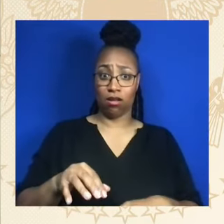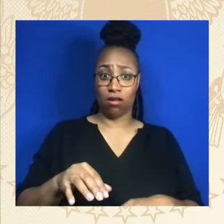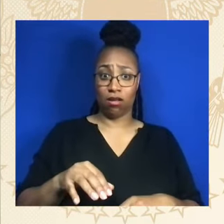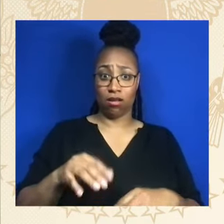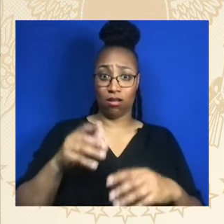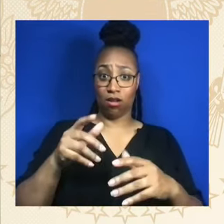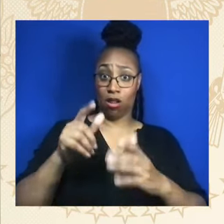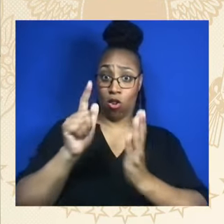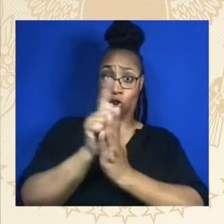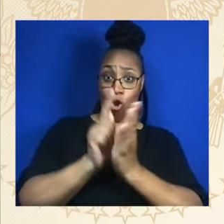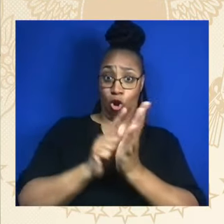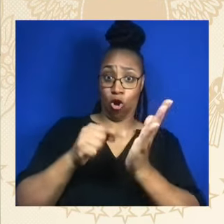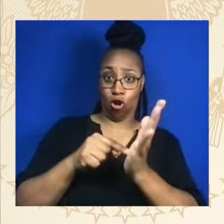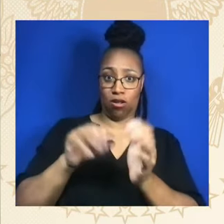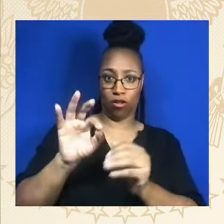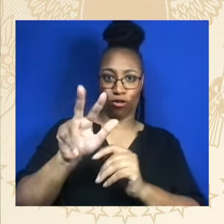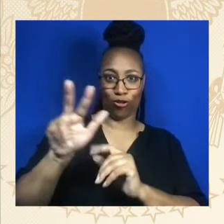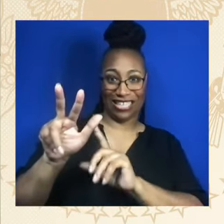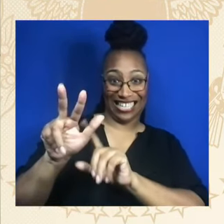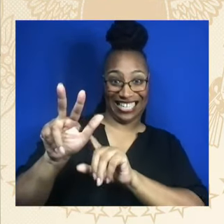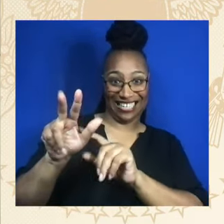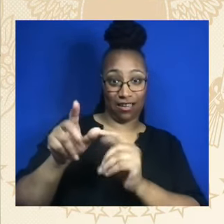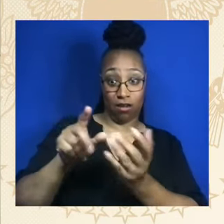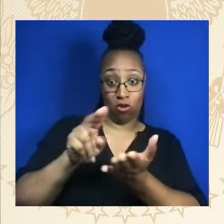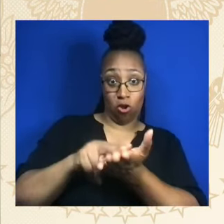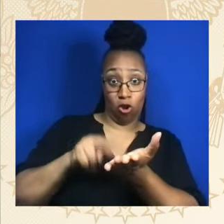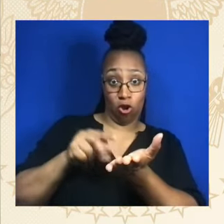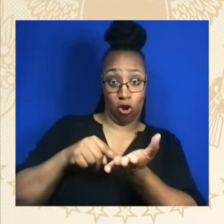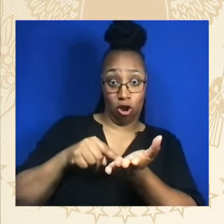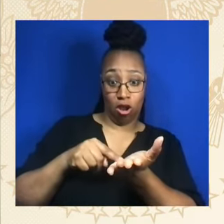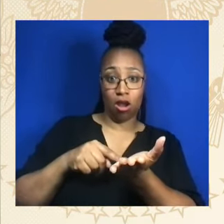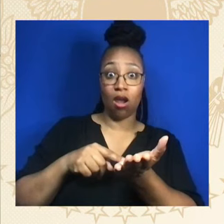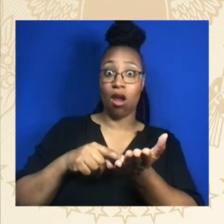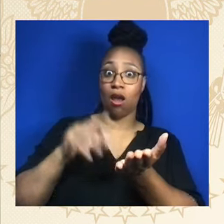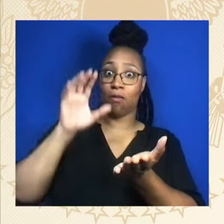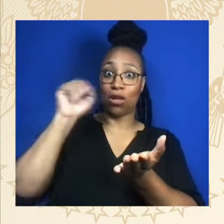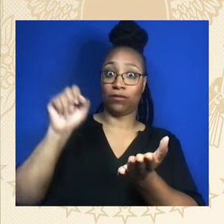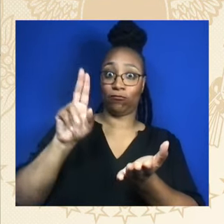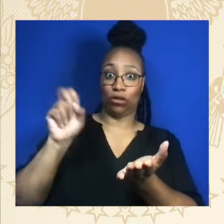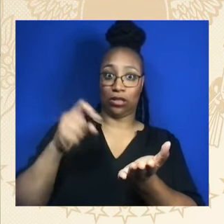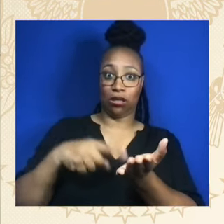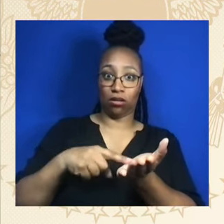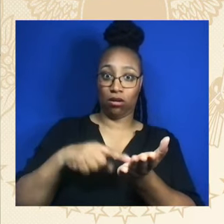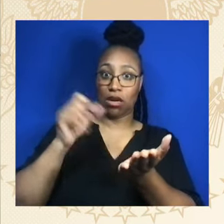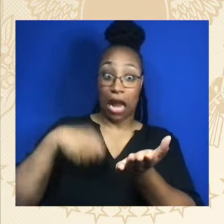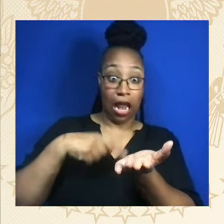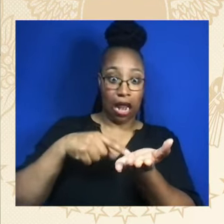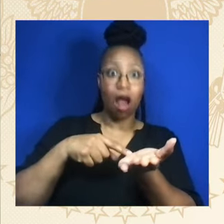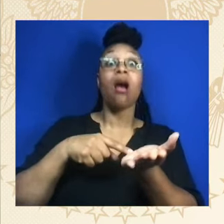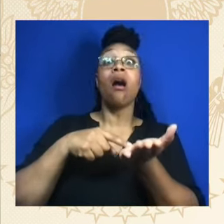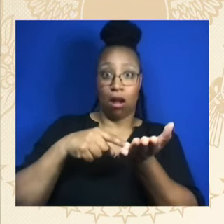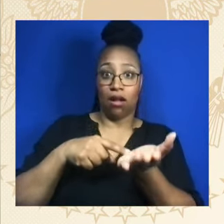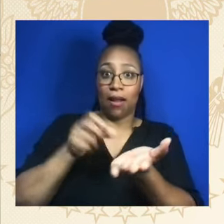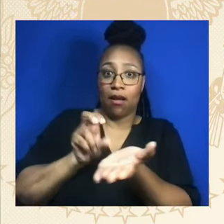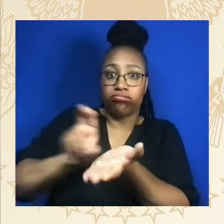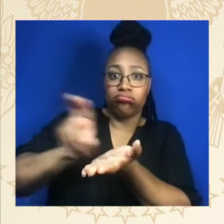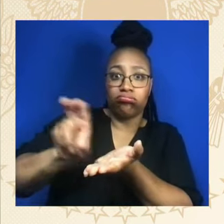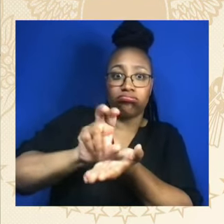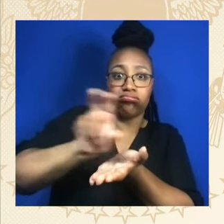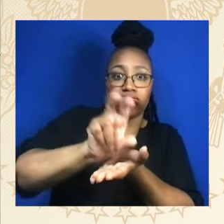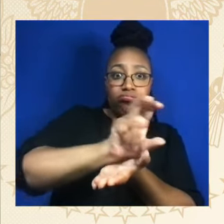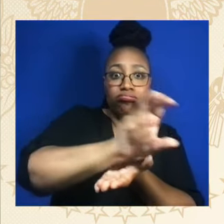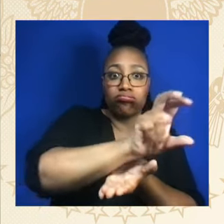money the President of United States has given by the Congress to award contracts, you should buy America first. It's been around a long